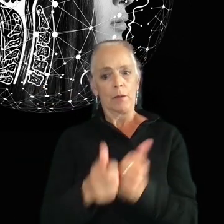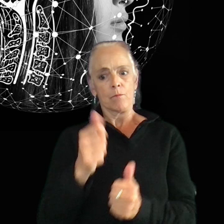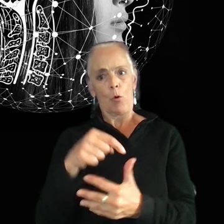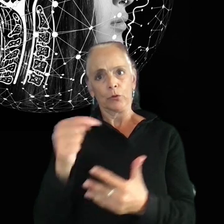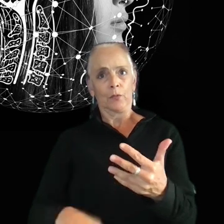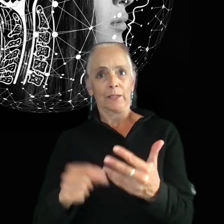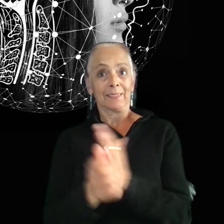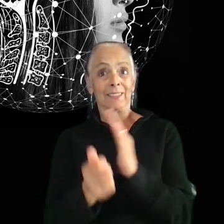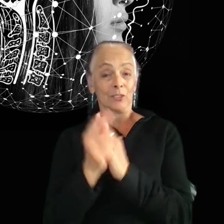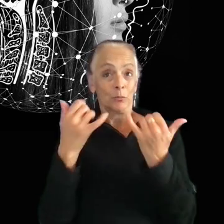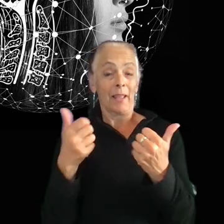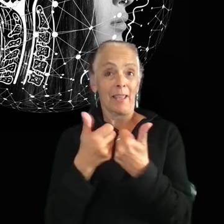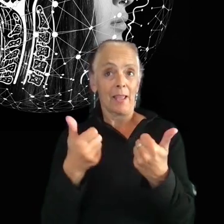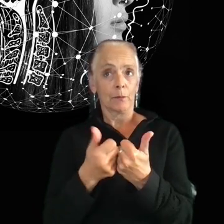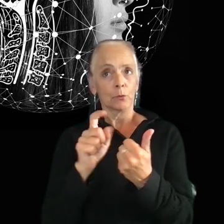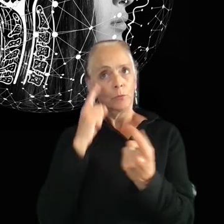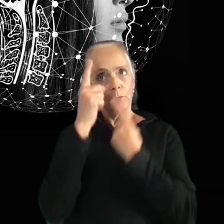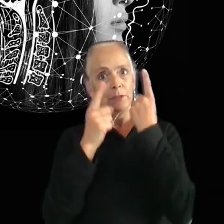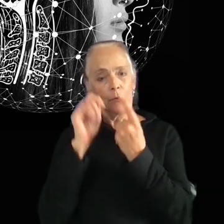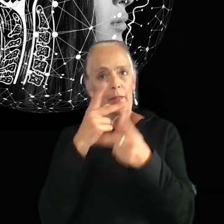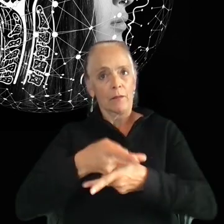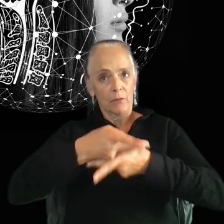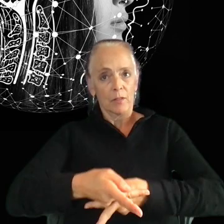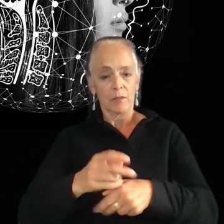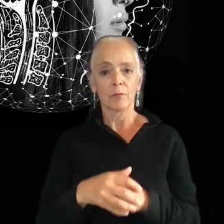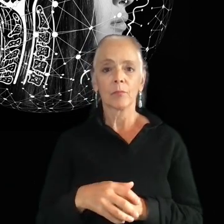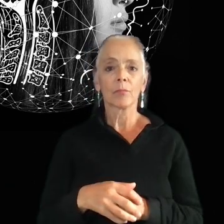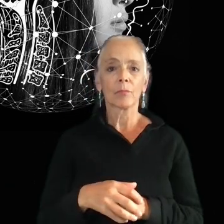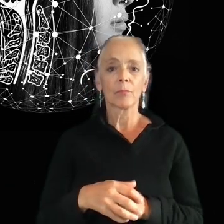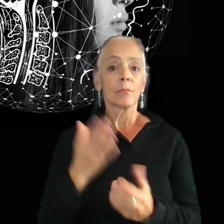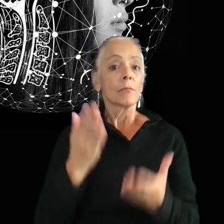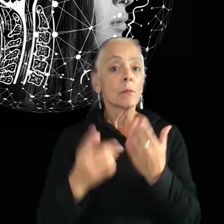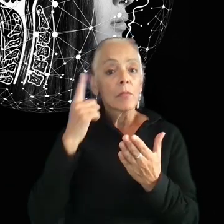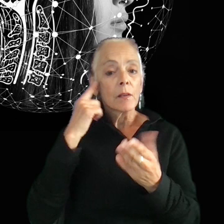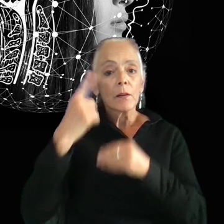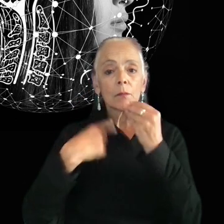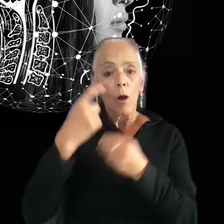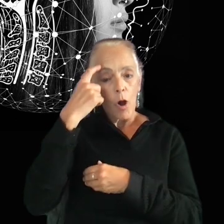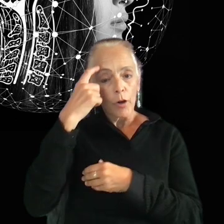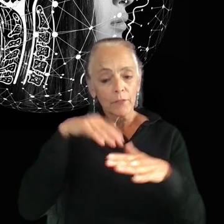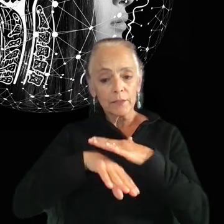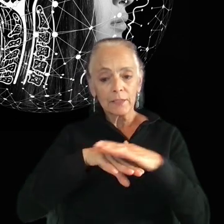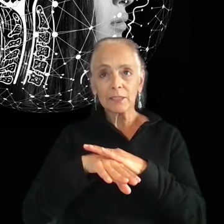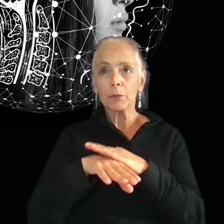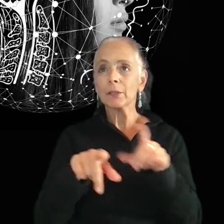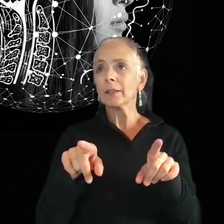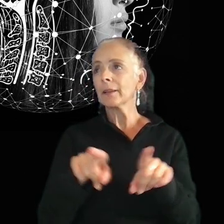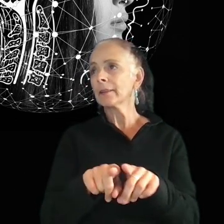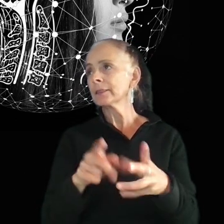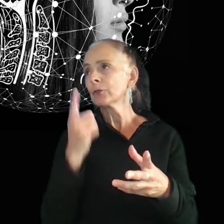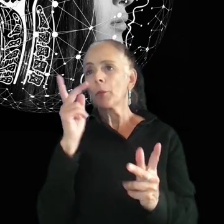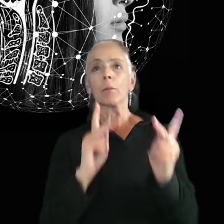skills to play games so it's something we need to consider very closely. And while we might think of cognitive accessibility being for